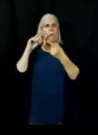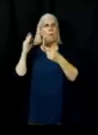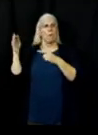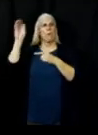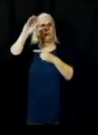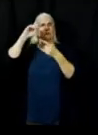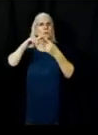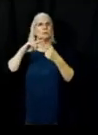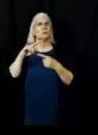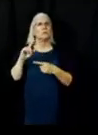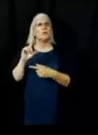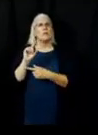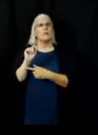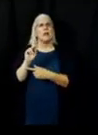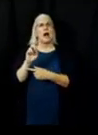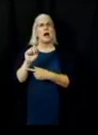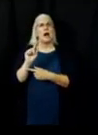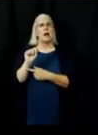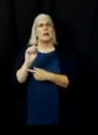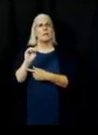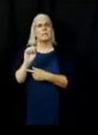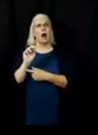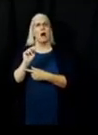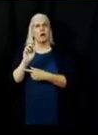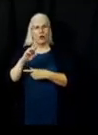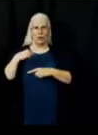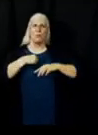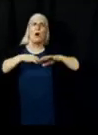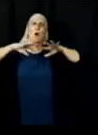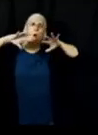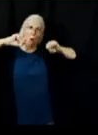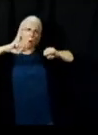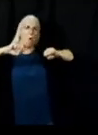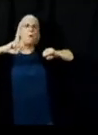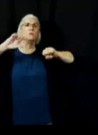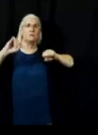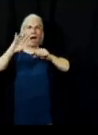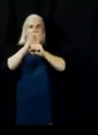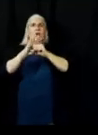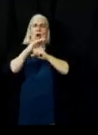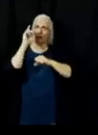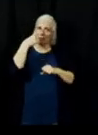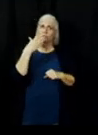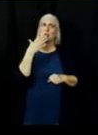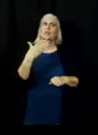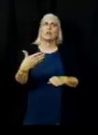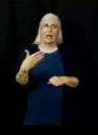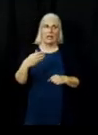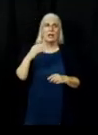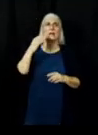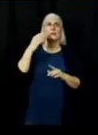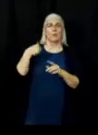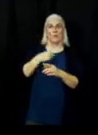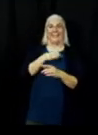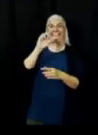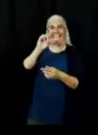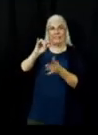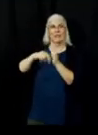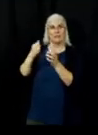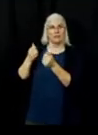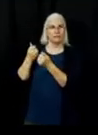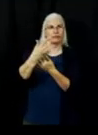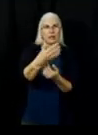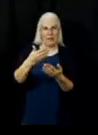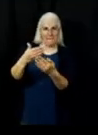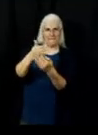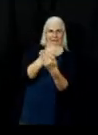Holding the road, that's looking really well. That's the road we pre-treated with 65,000 gallons of retardant out of